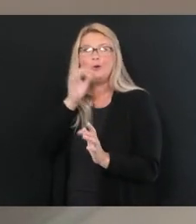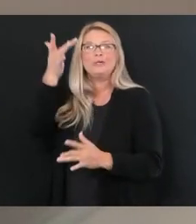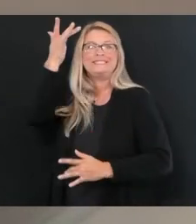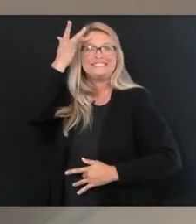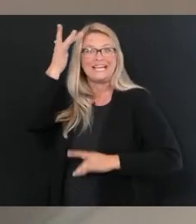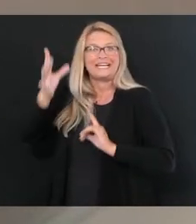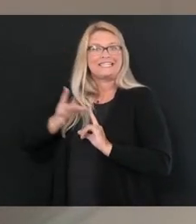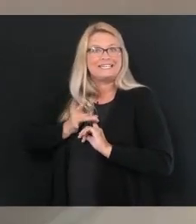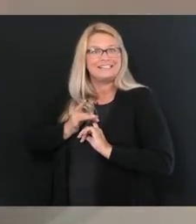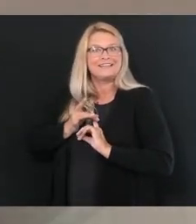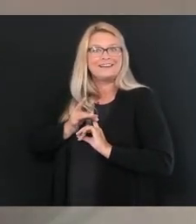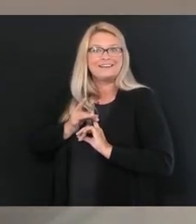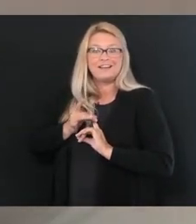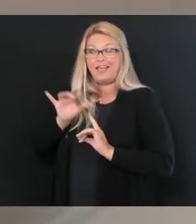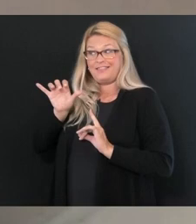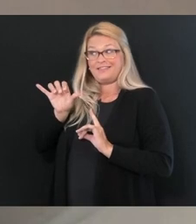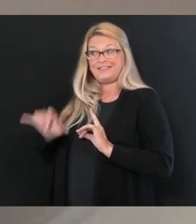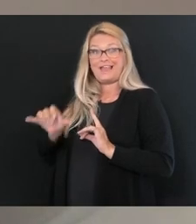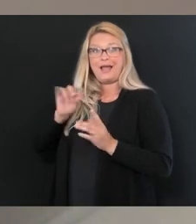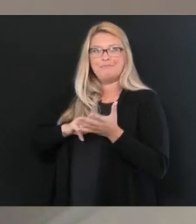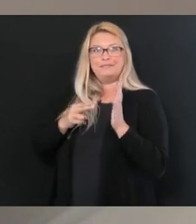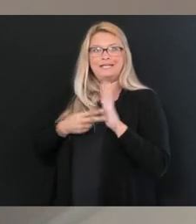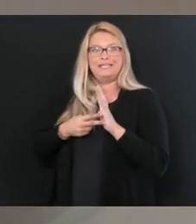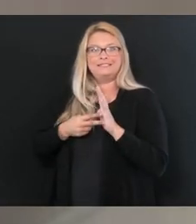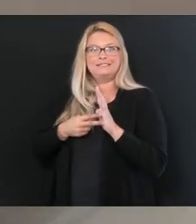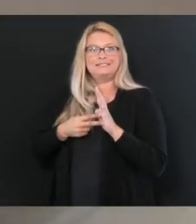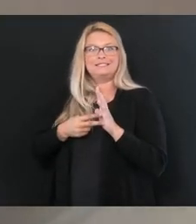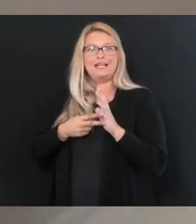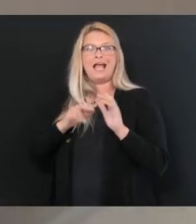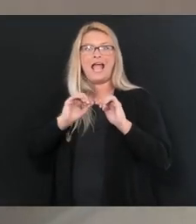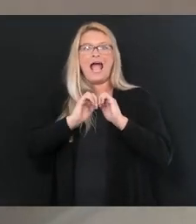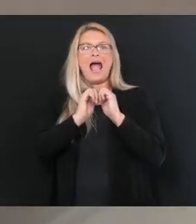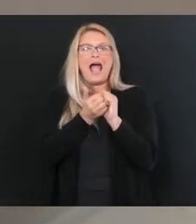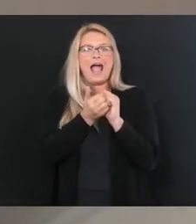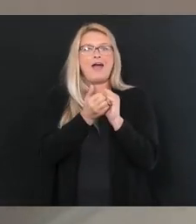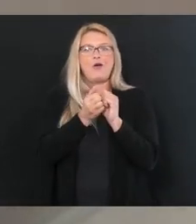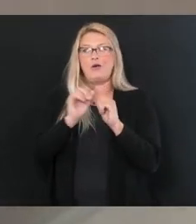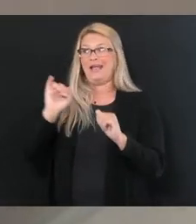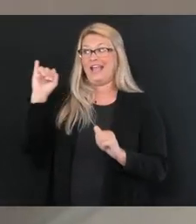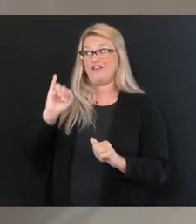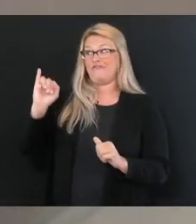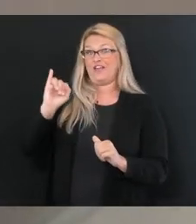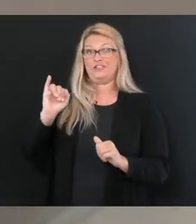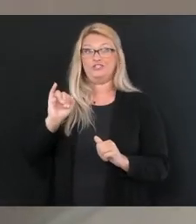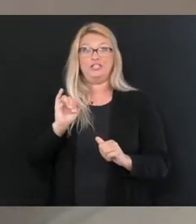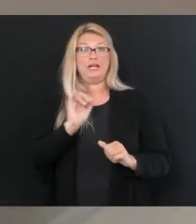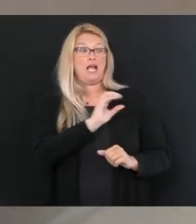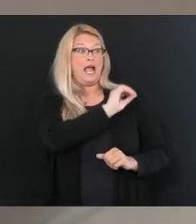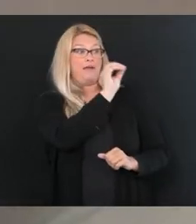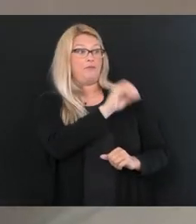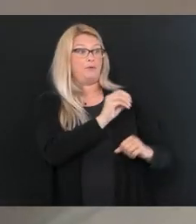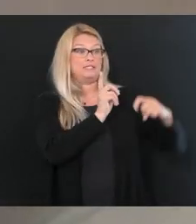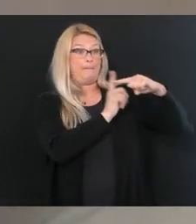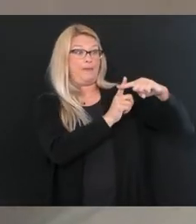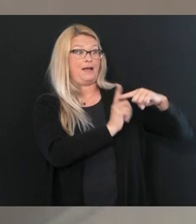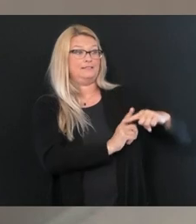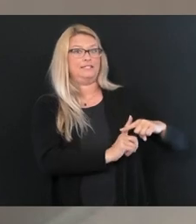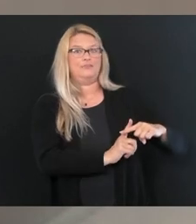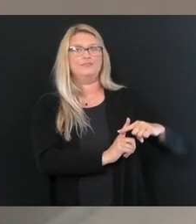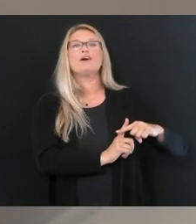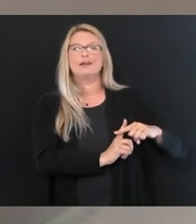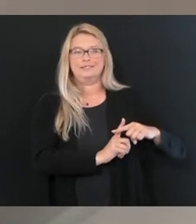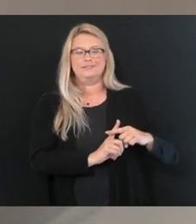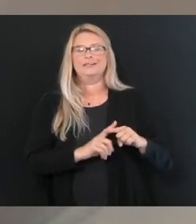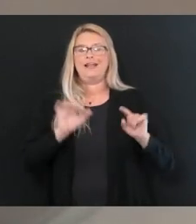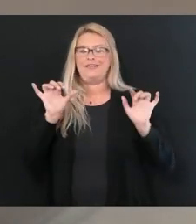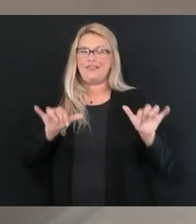And we believe that then will lead us to seeing both the infection rate and the percent positive rate go down, which